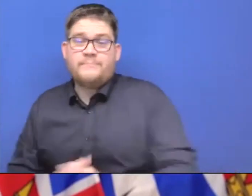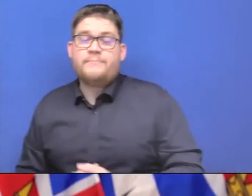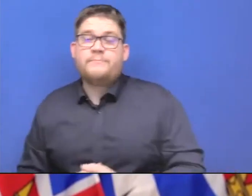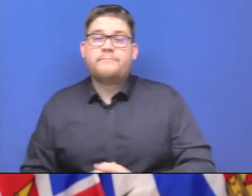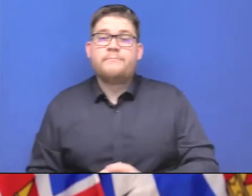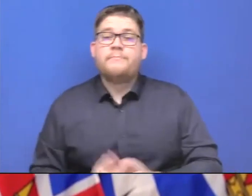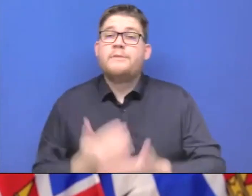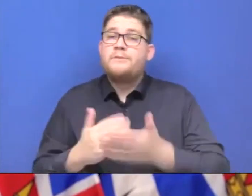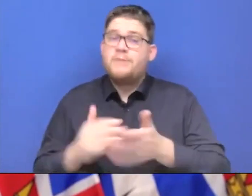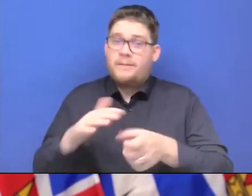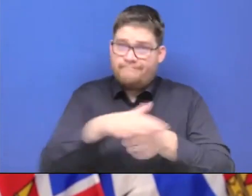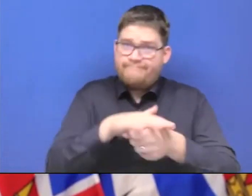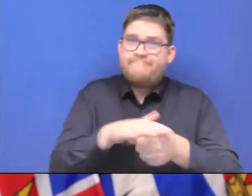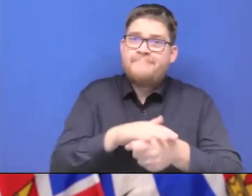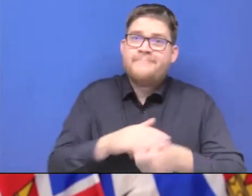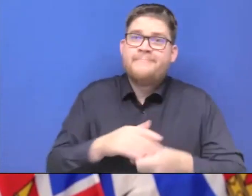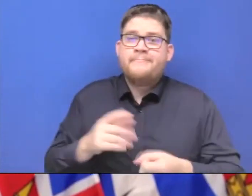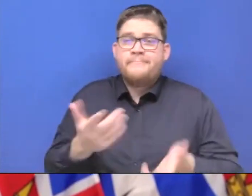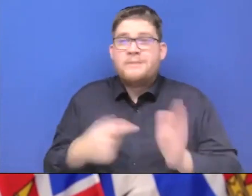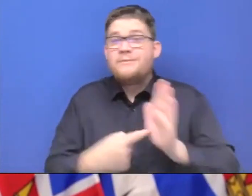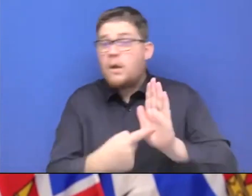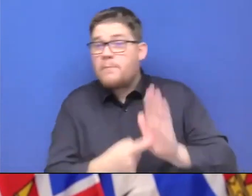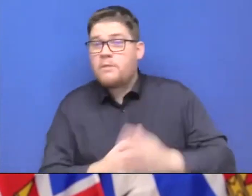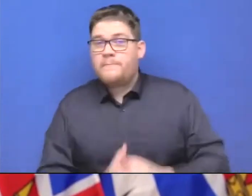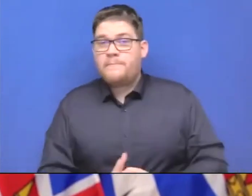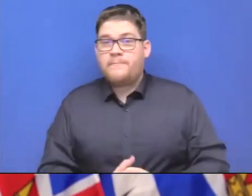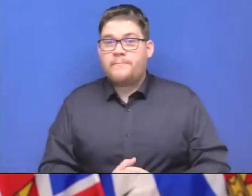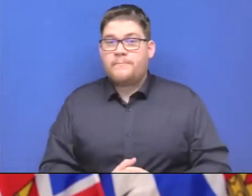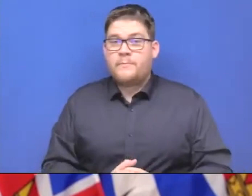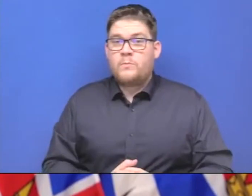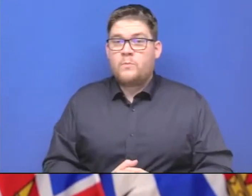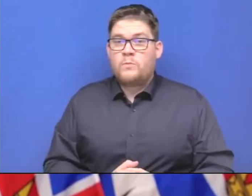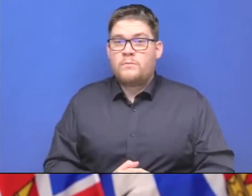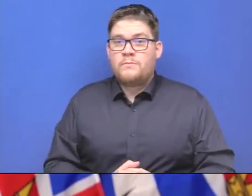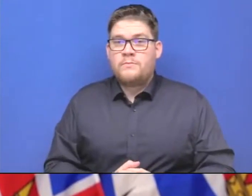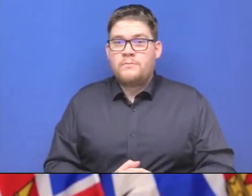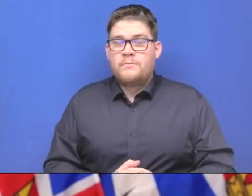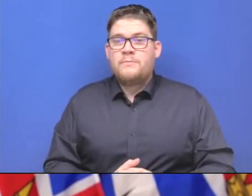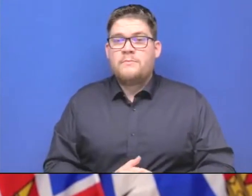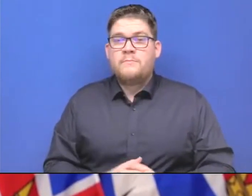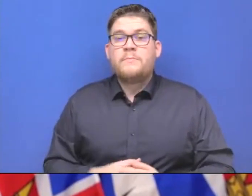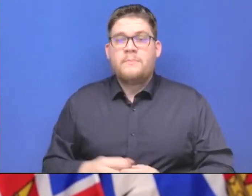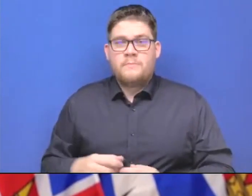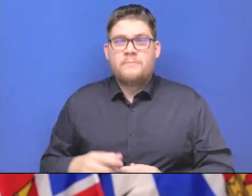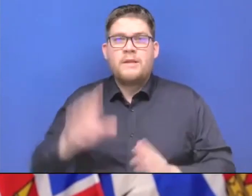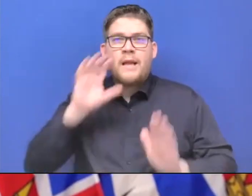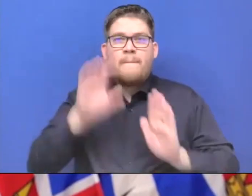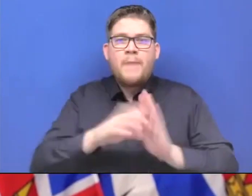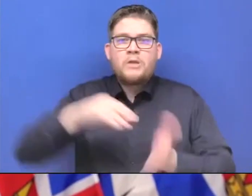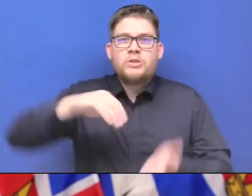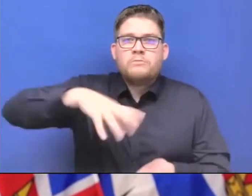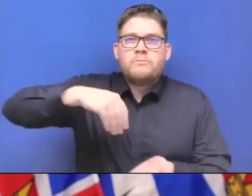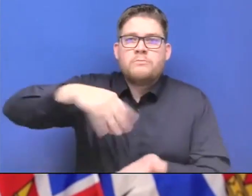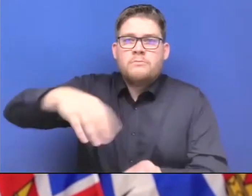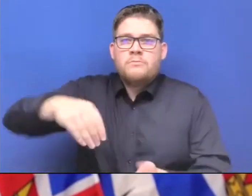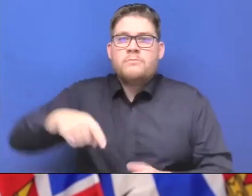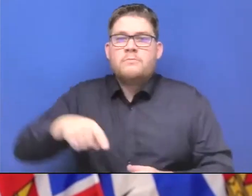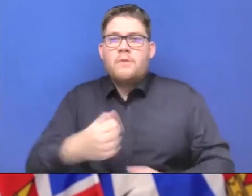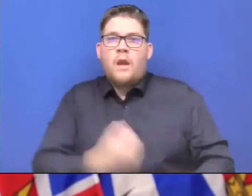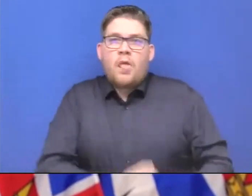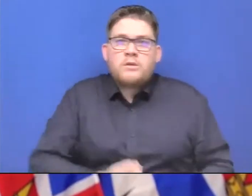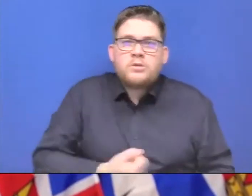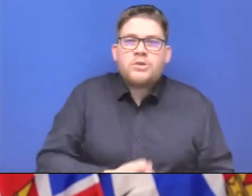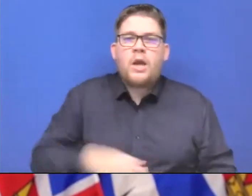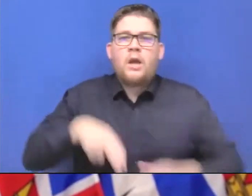diagnostic imaging or labs in different parts of the province, there will be some impact. And we'll either have to initially